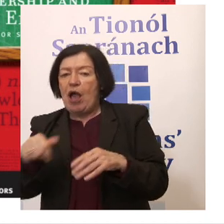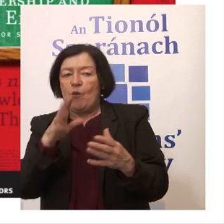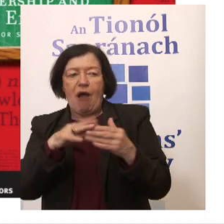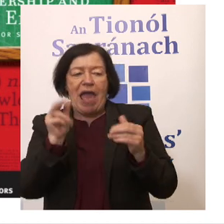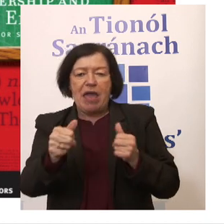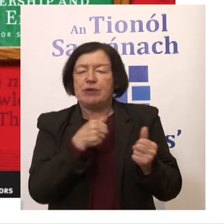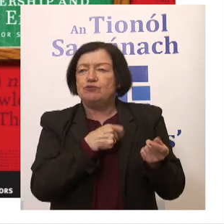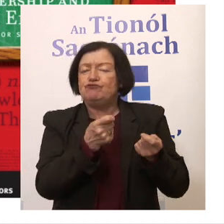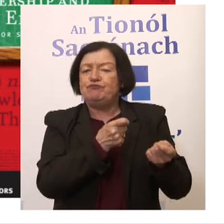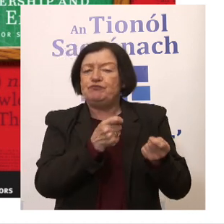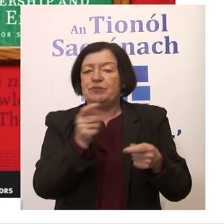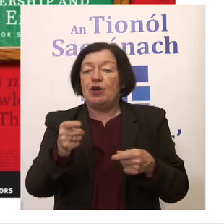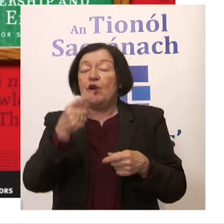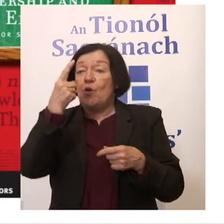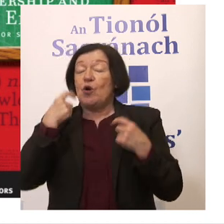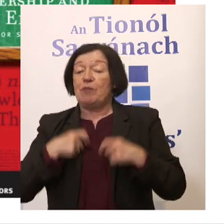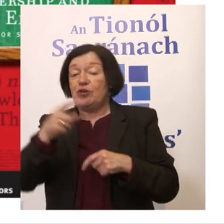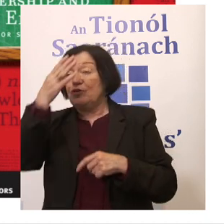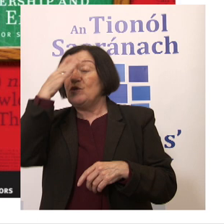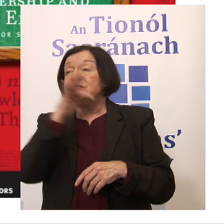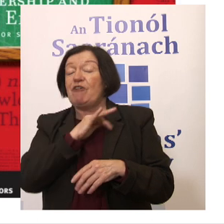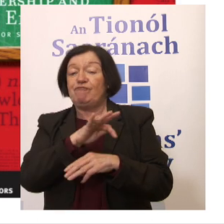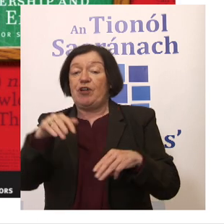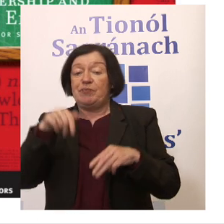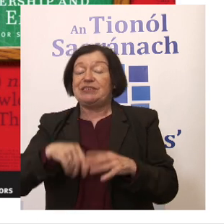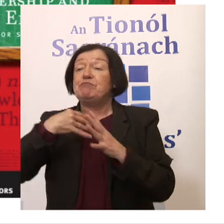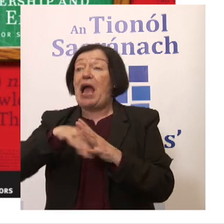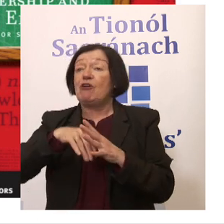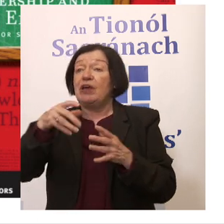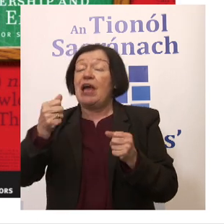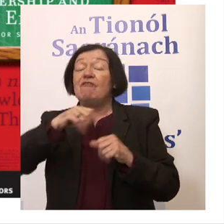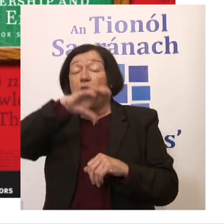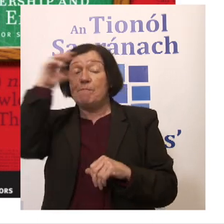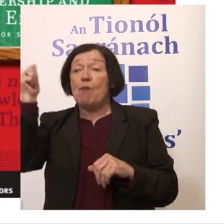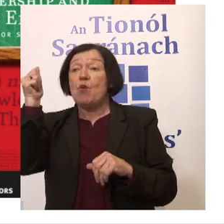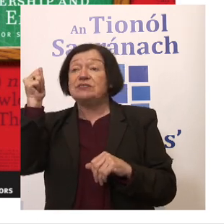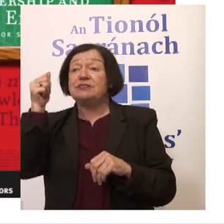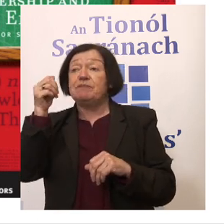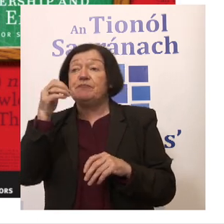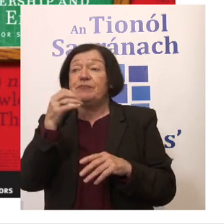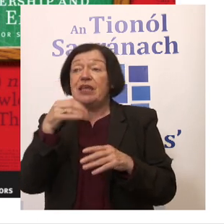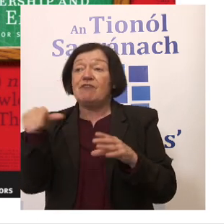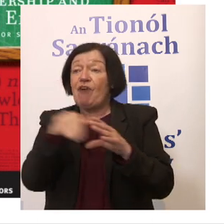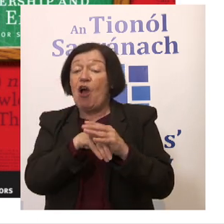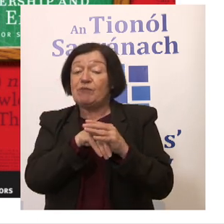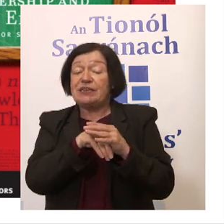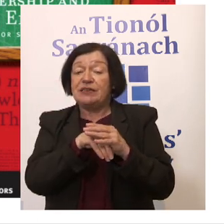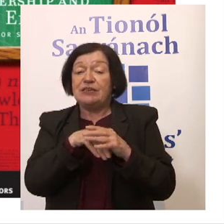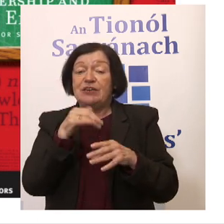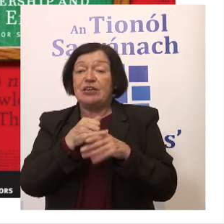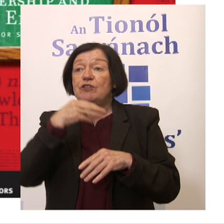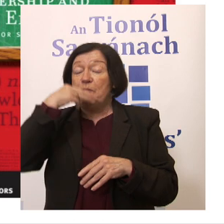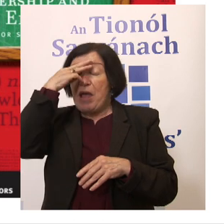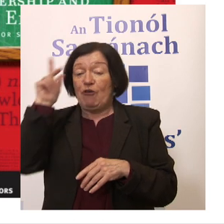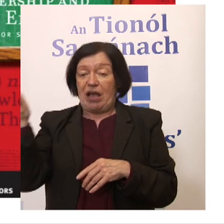do. One of the places where mayors, as I'm sure you know yourselves from this background, where they've got the most input and where they've got the most influence will be in the